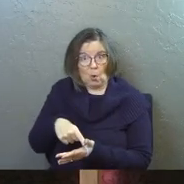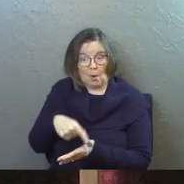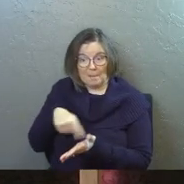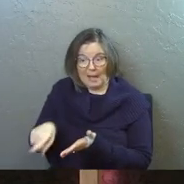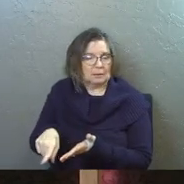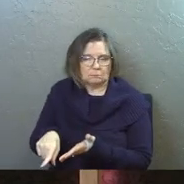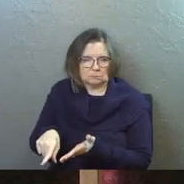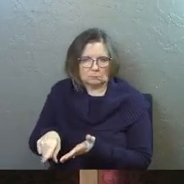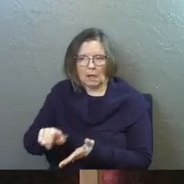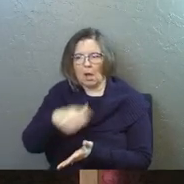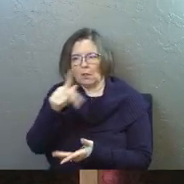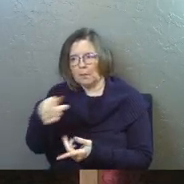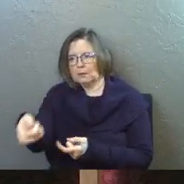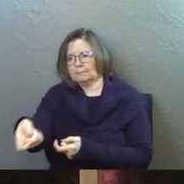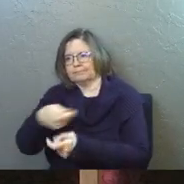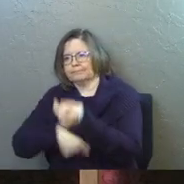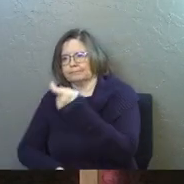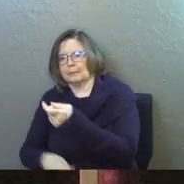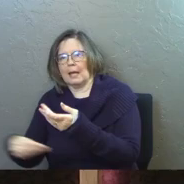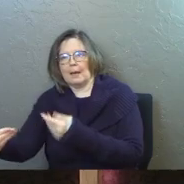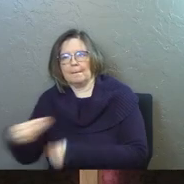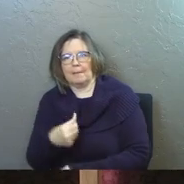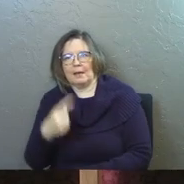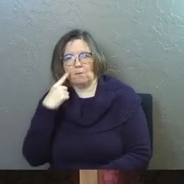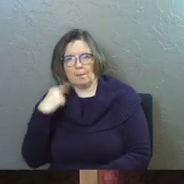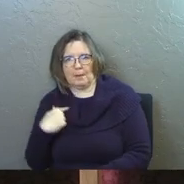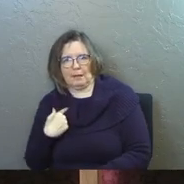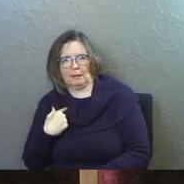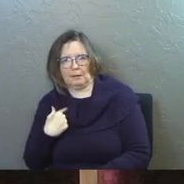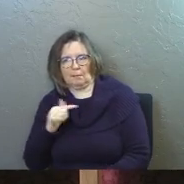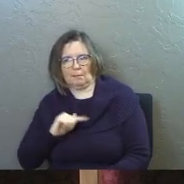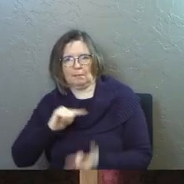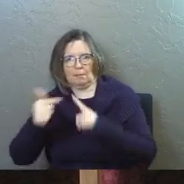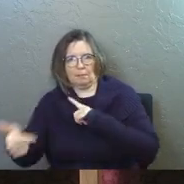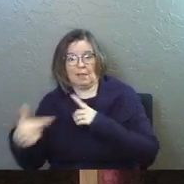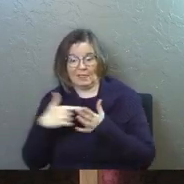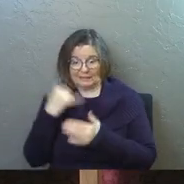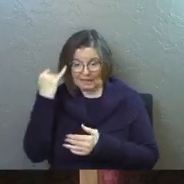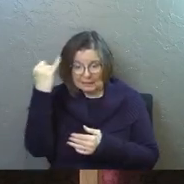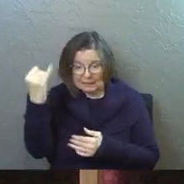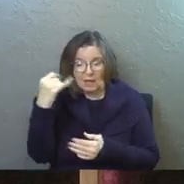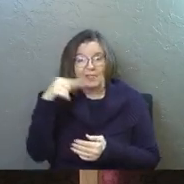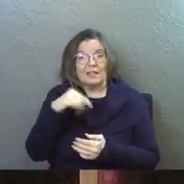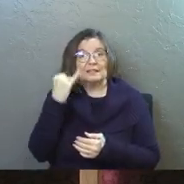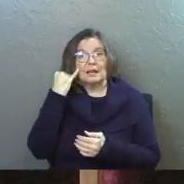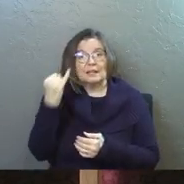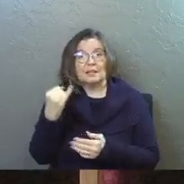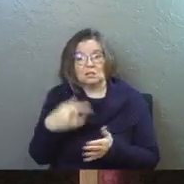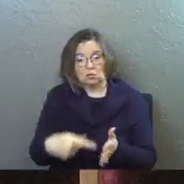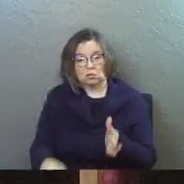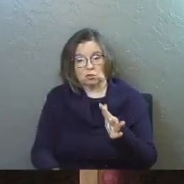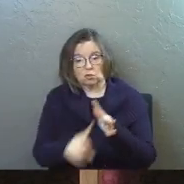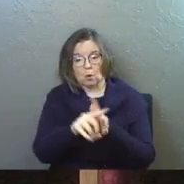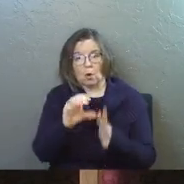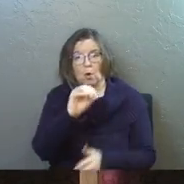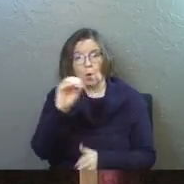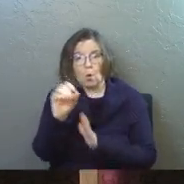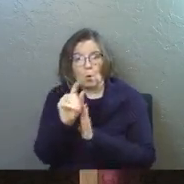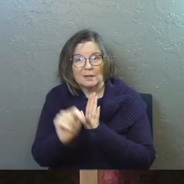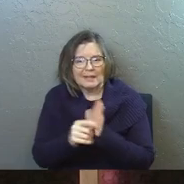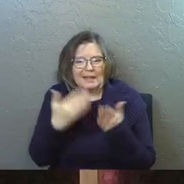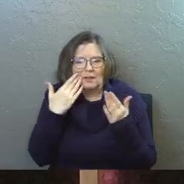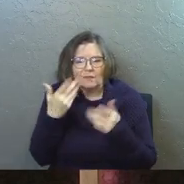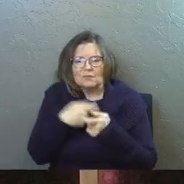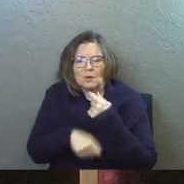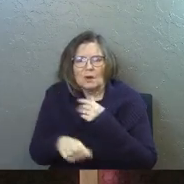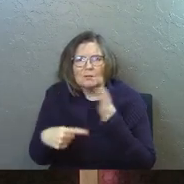and pays it for you. And this is the idea. And this idea is showing up in the old Testament. They didn't